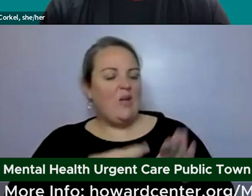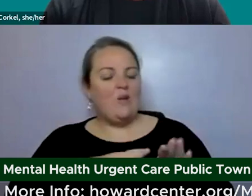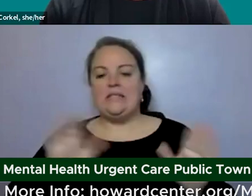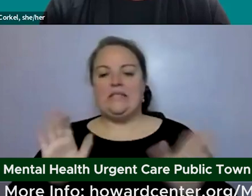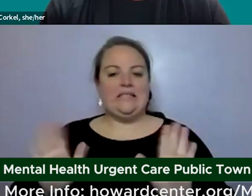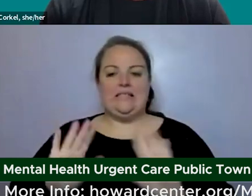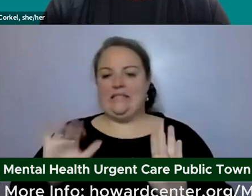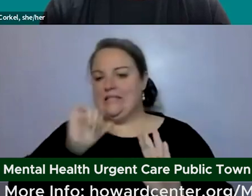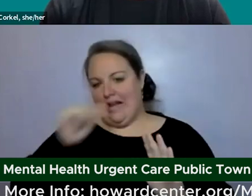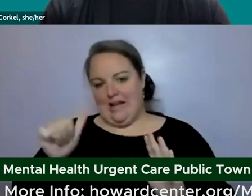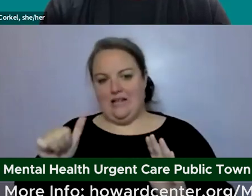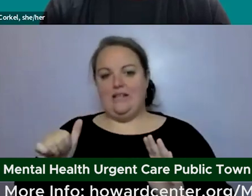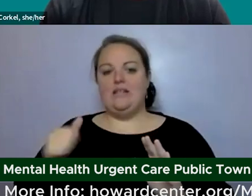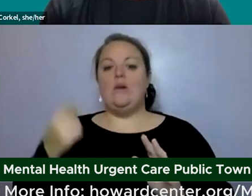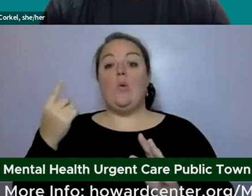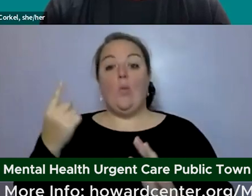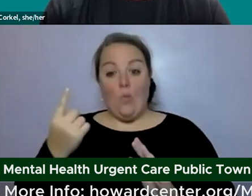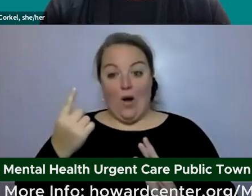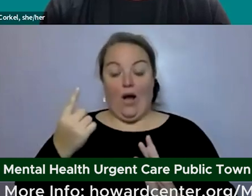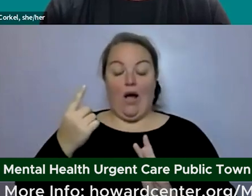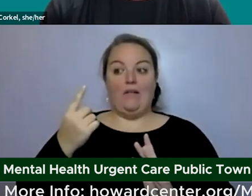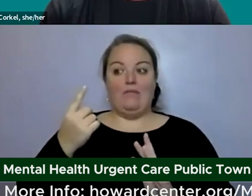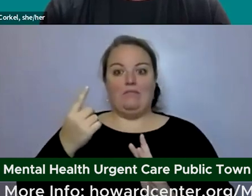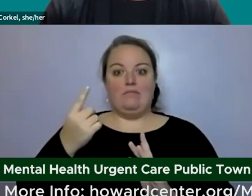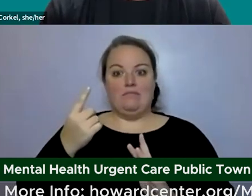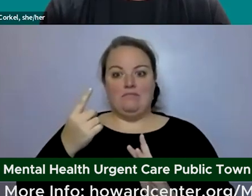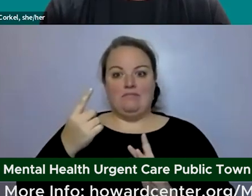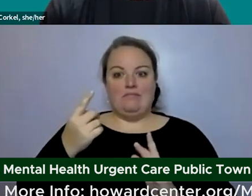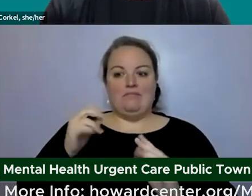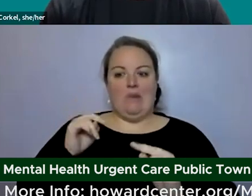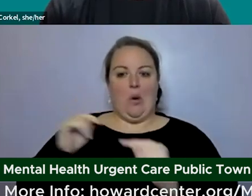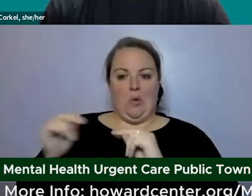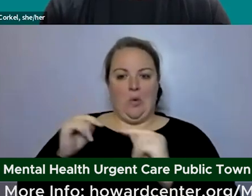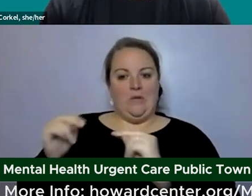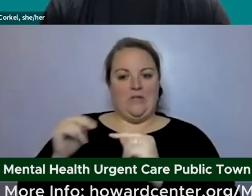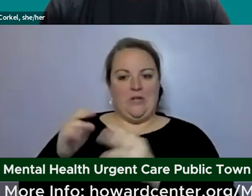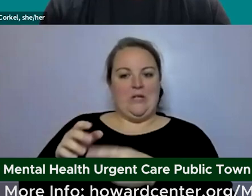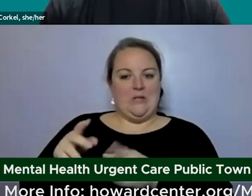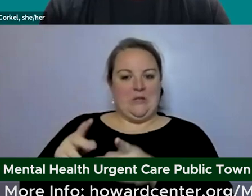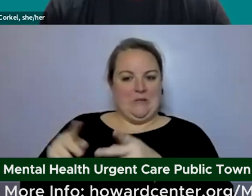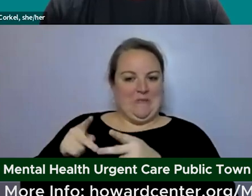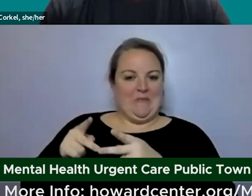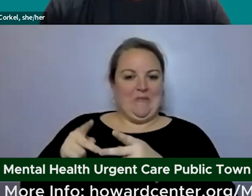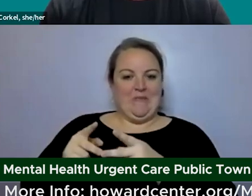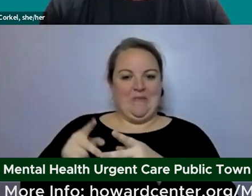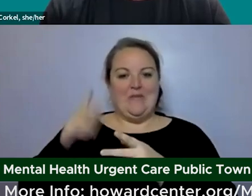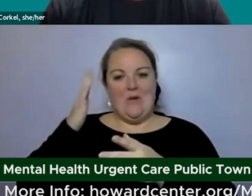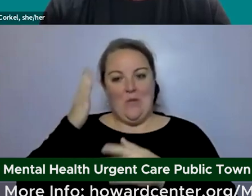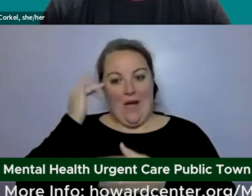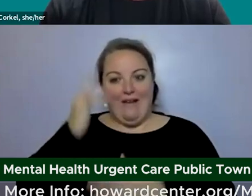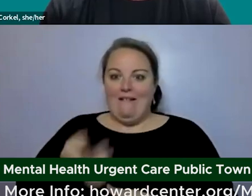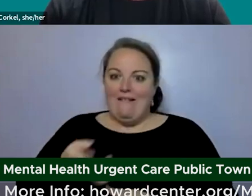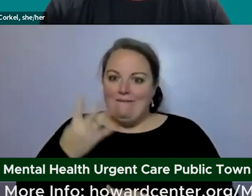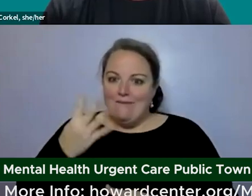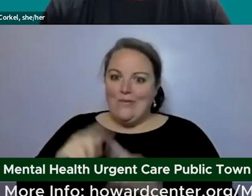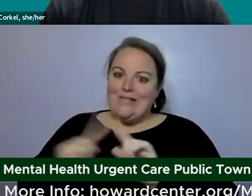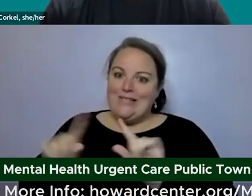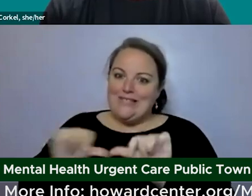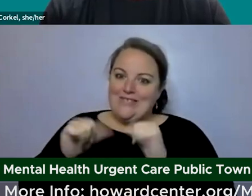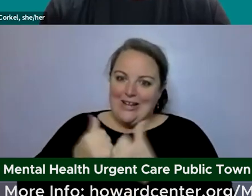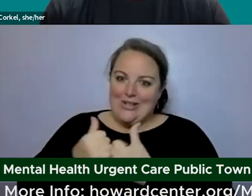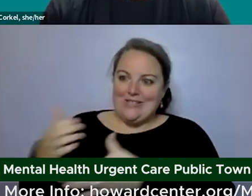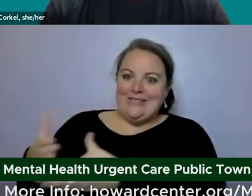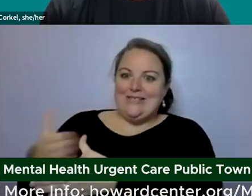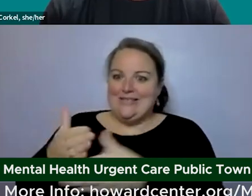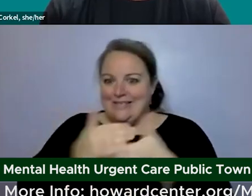clarify that was one of the things that we one of the many things that we had to negotiate as uh as a four partner um uh